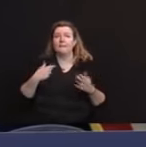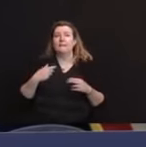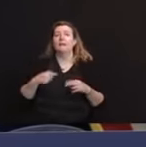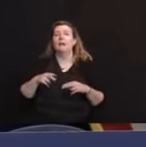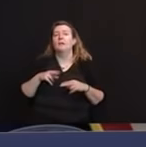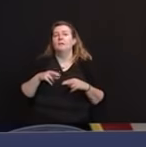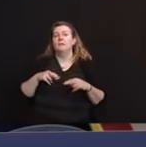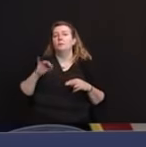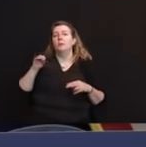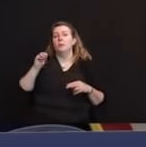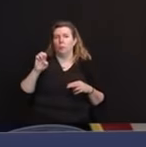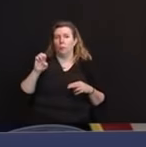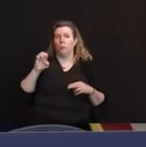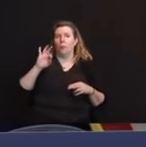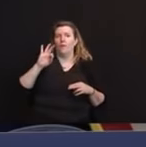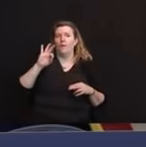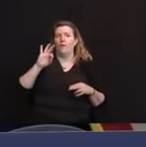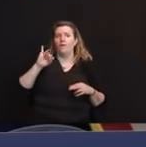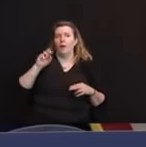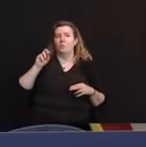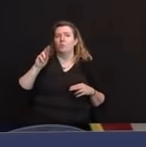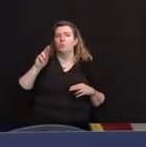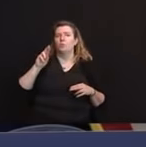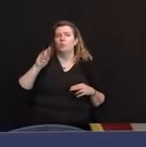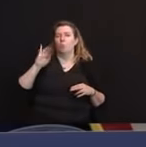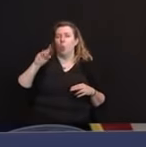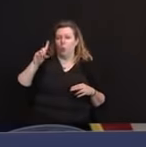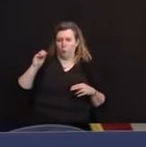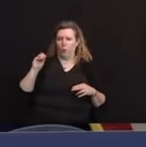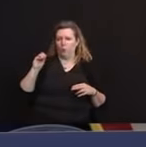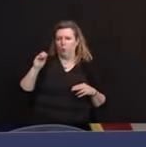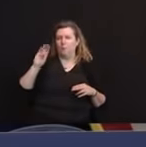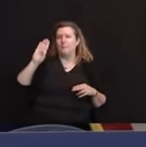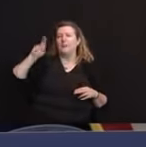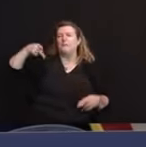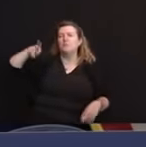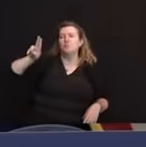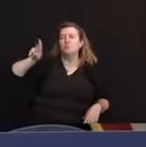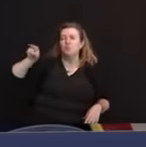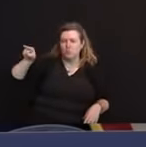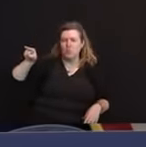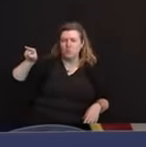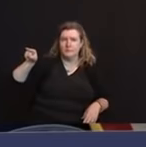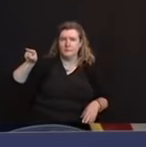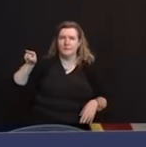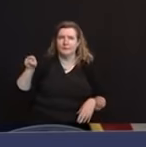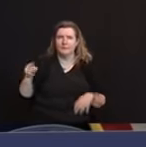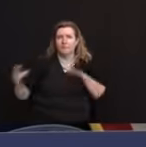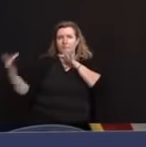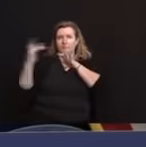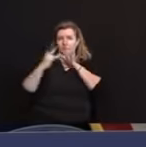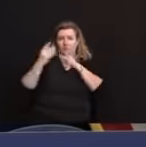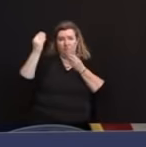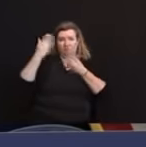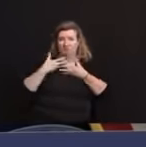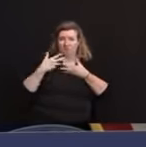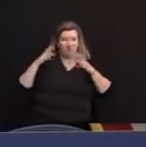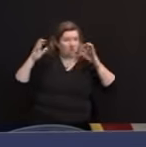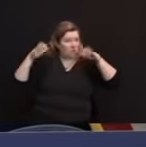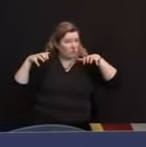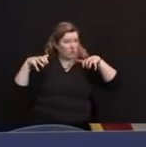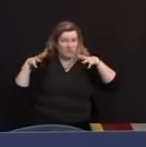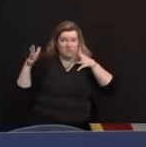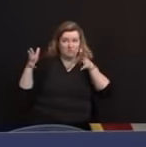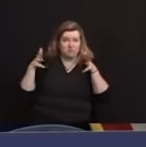is going to be a great concern. The rain. It is probably a good bet that people are going to wake up Christmas